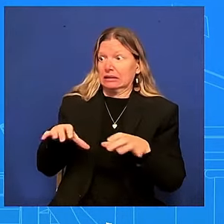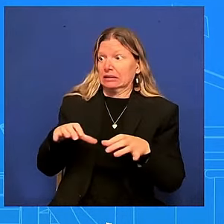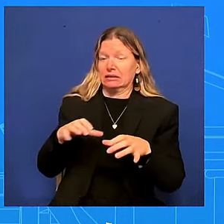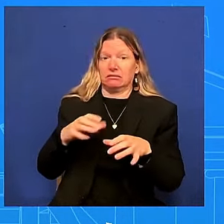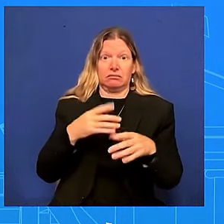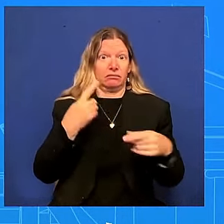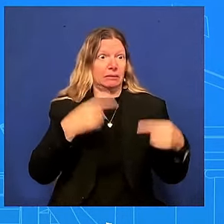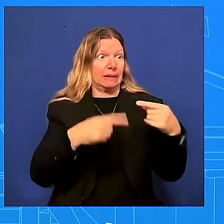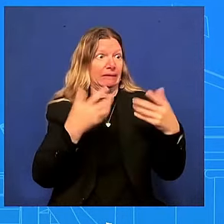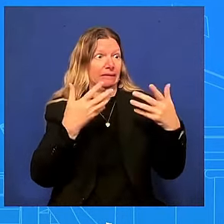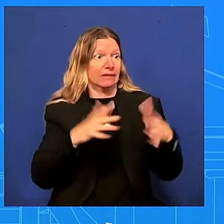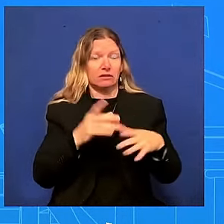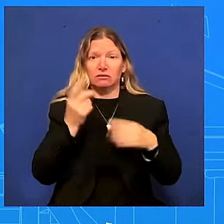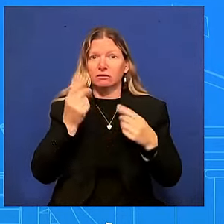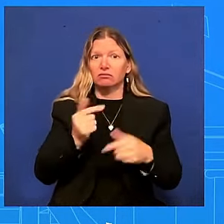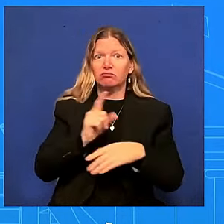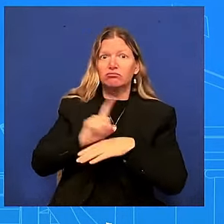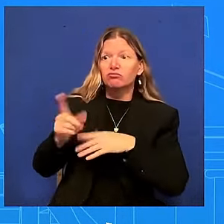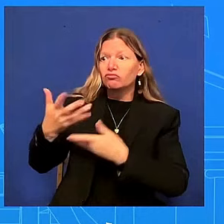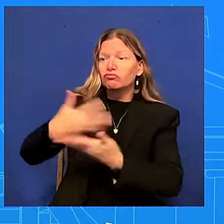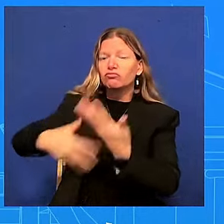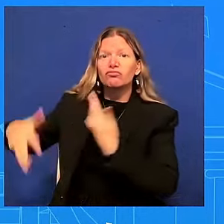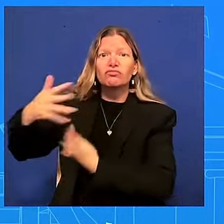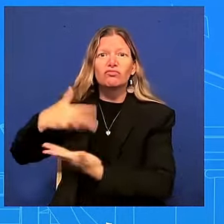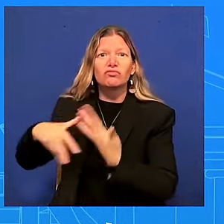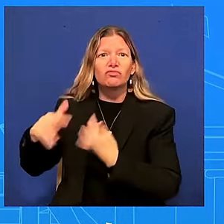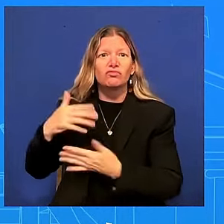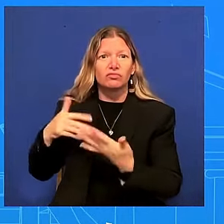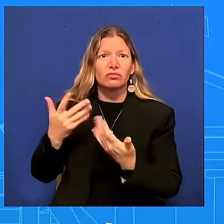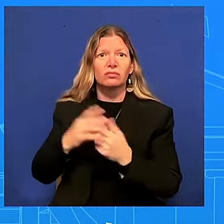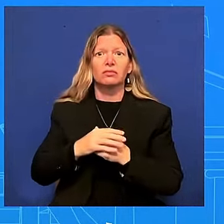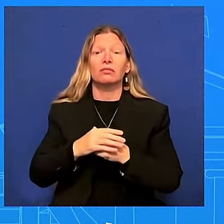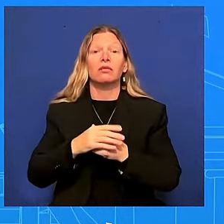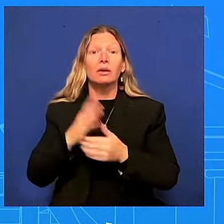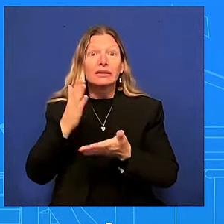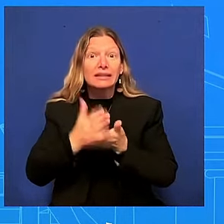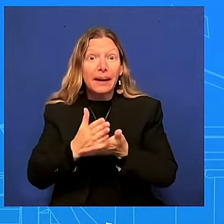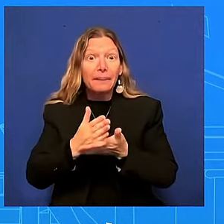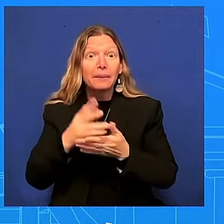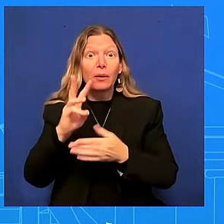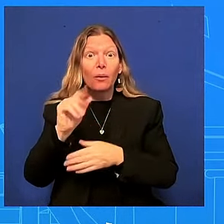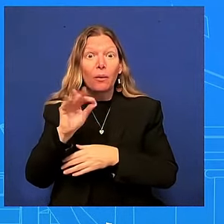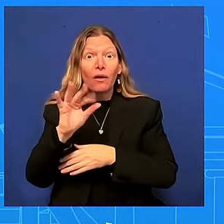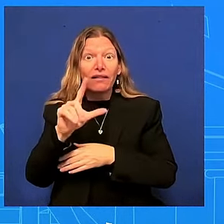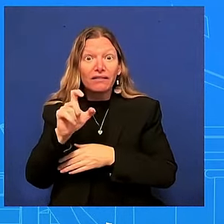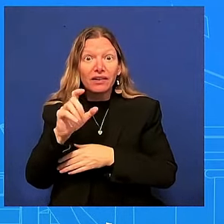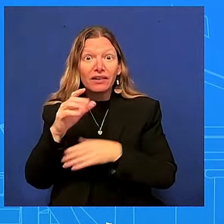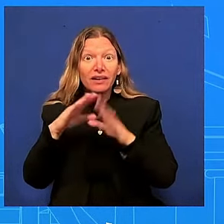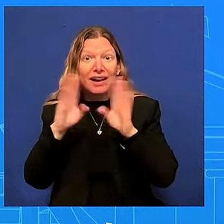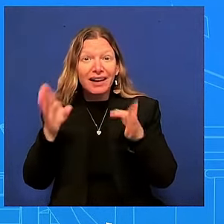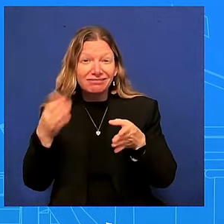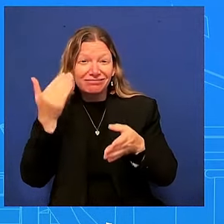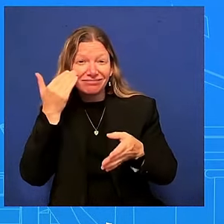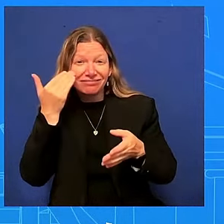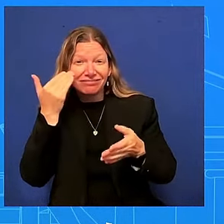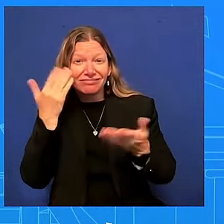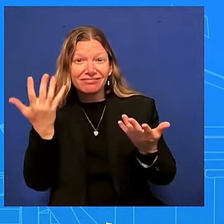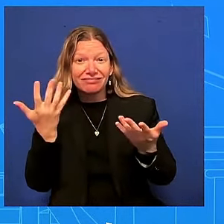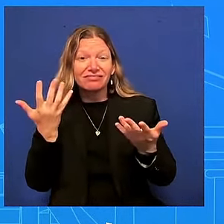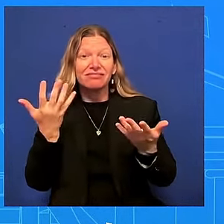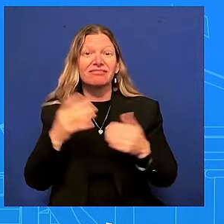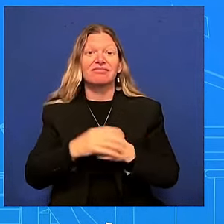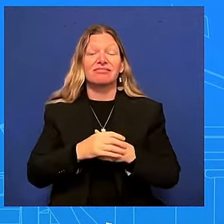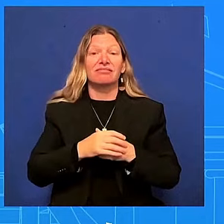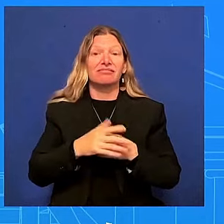house as some of you all know and spoke to a a full a packed a packed restaurant so he spent some time